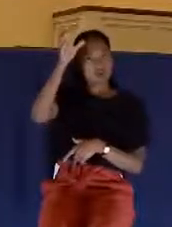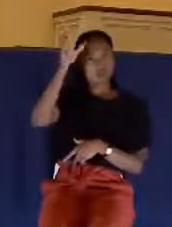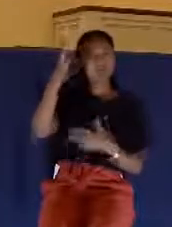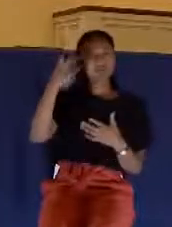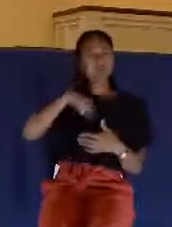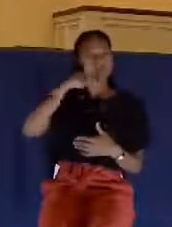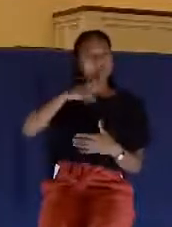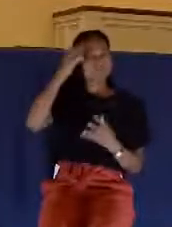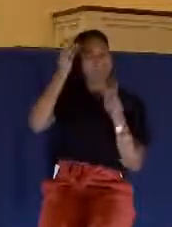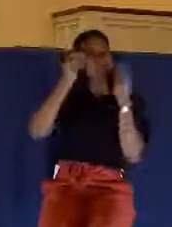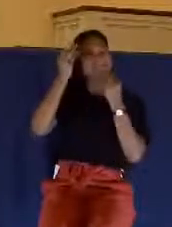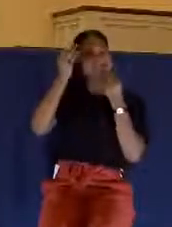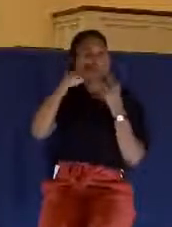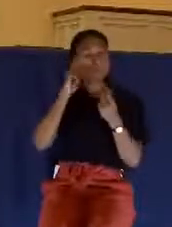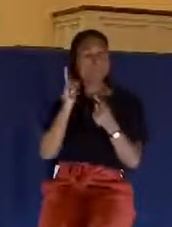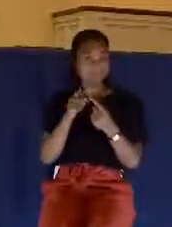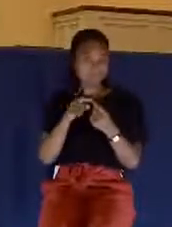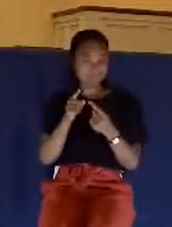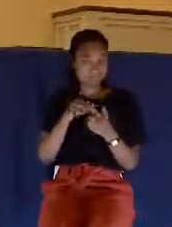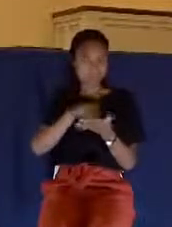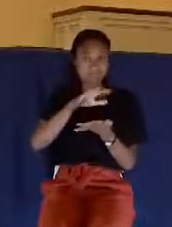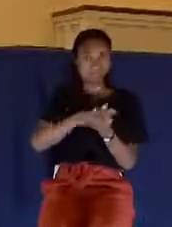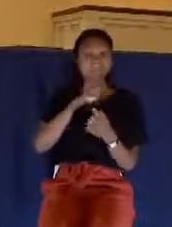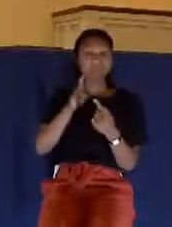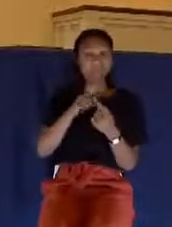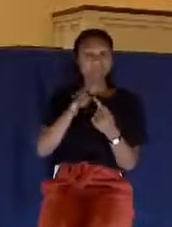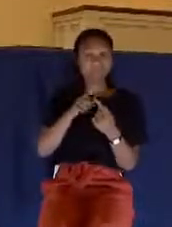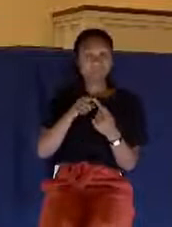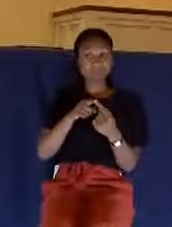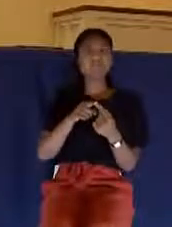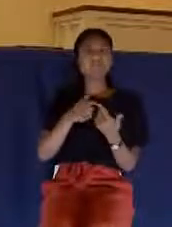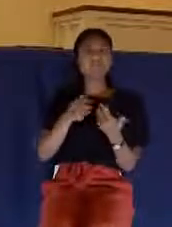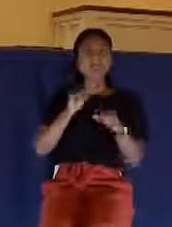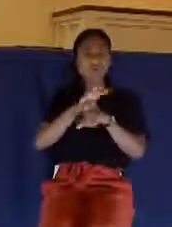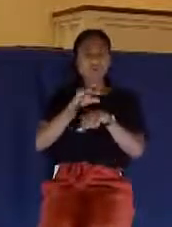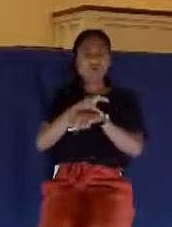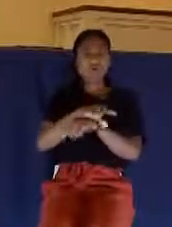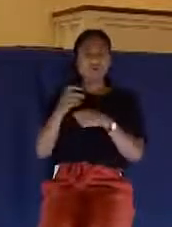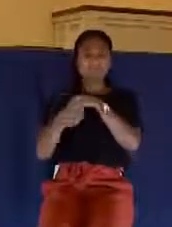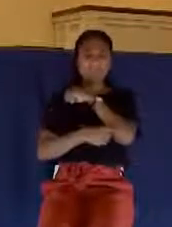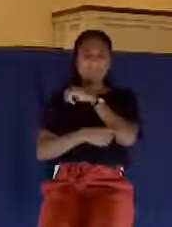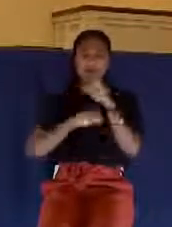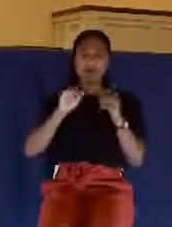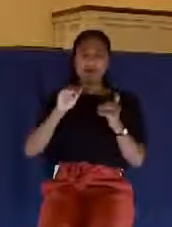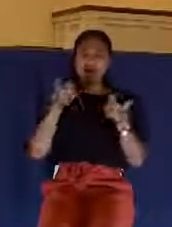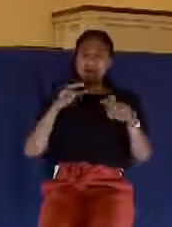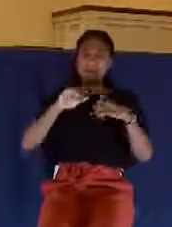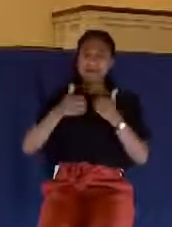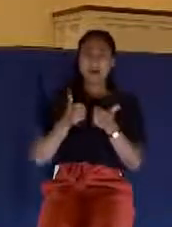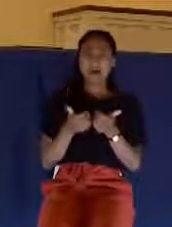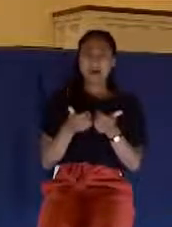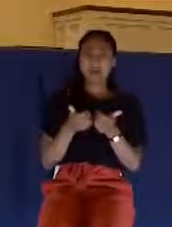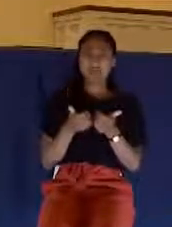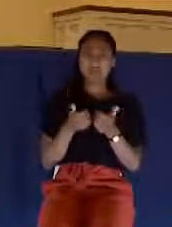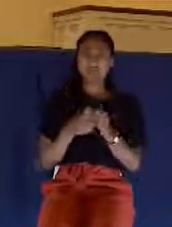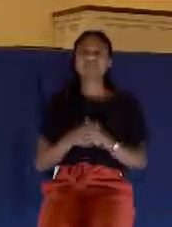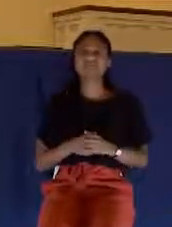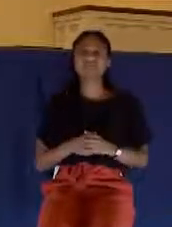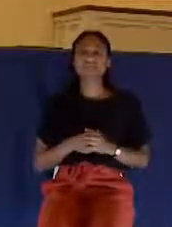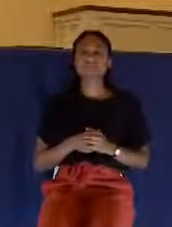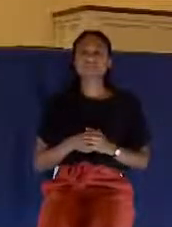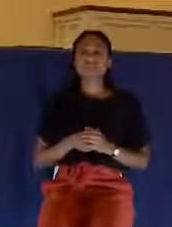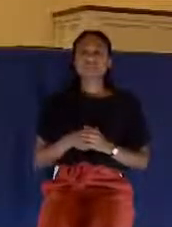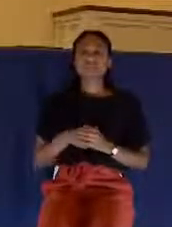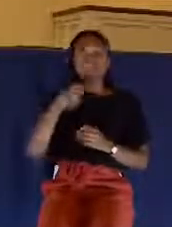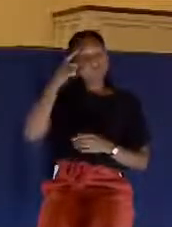to consider here. The first one, if you're taking notes, write down the direct cause of temptation. The first thing that we have to know is the cause of it. In